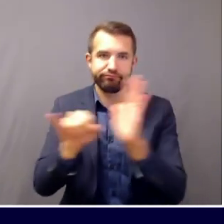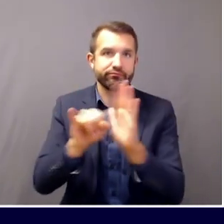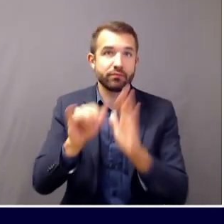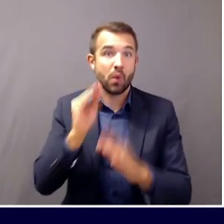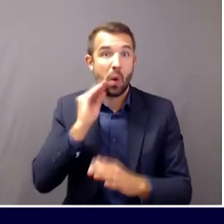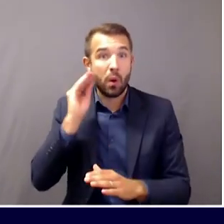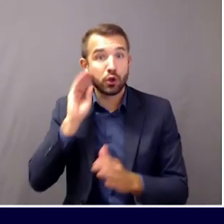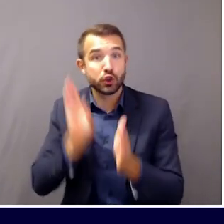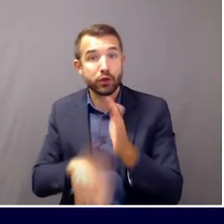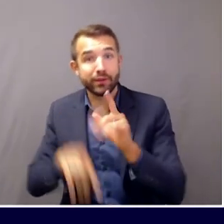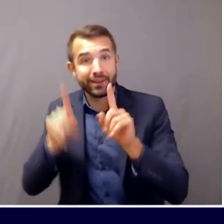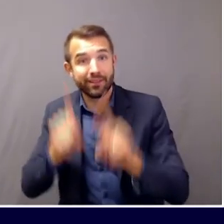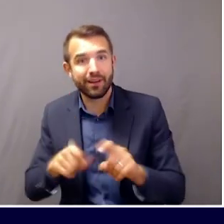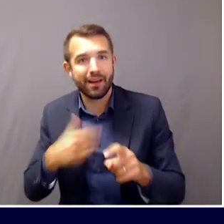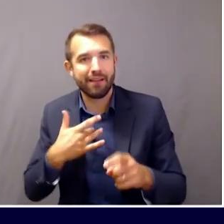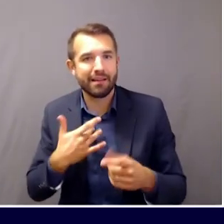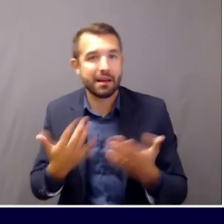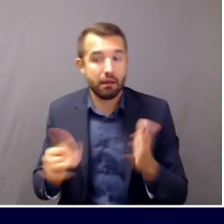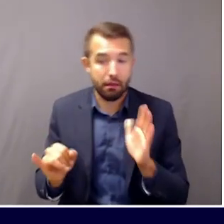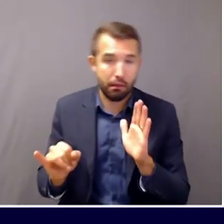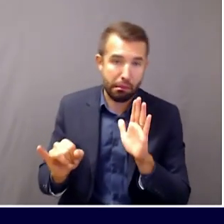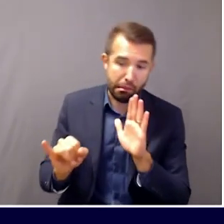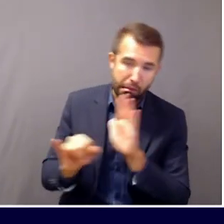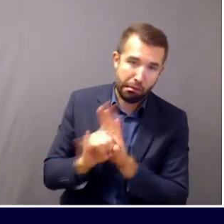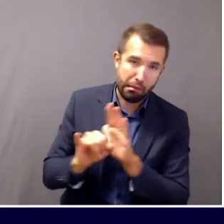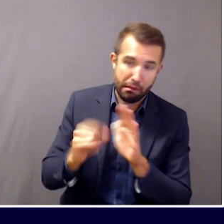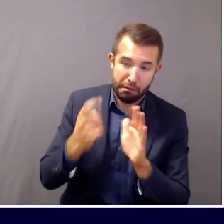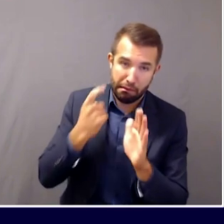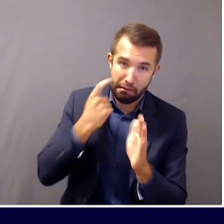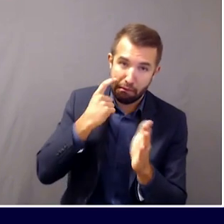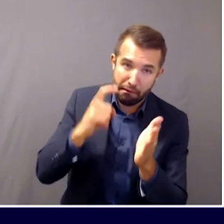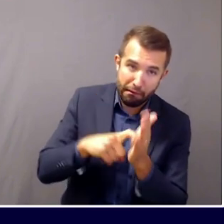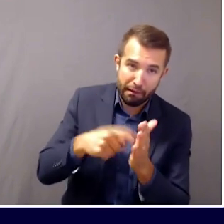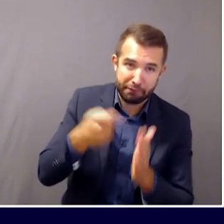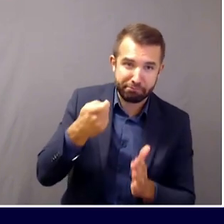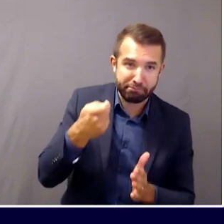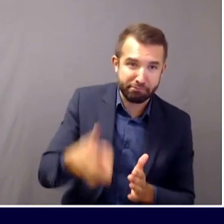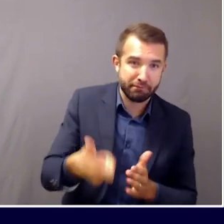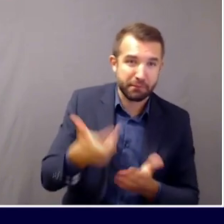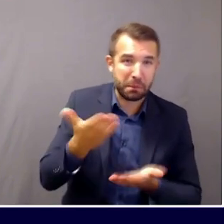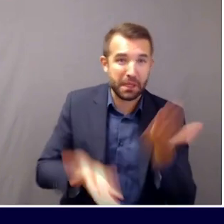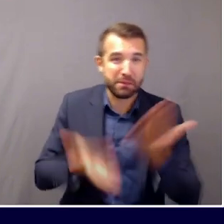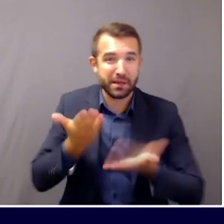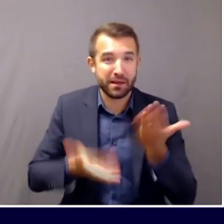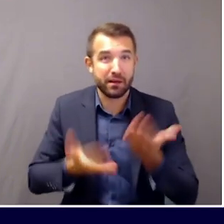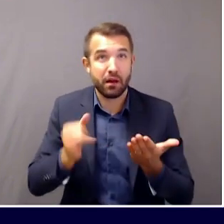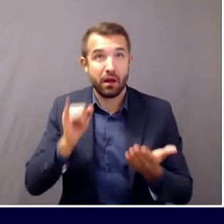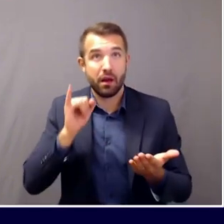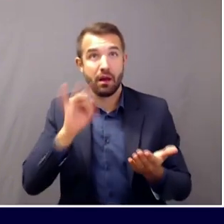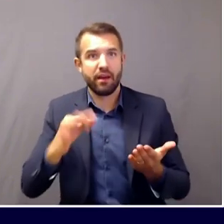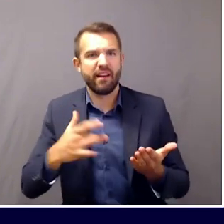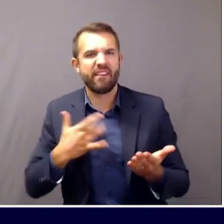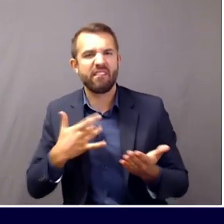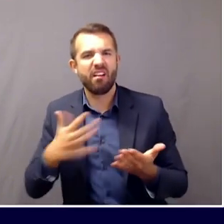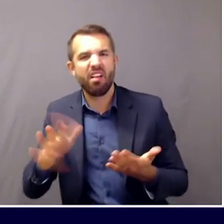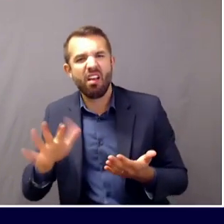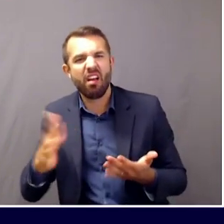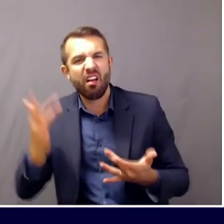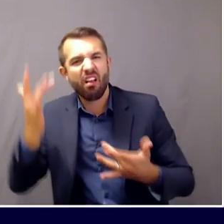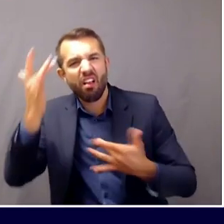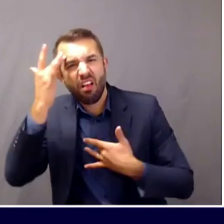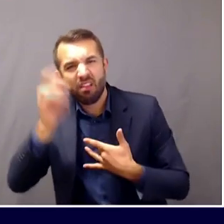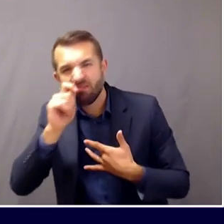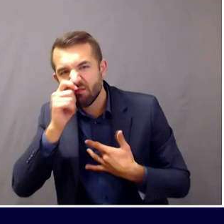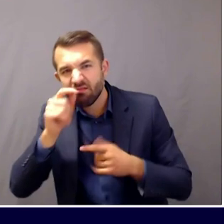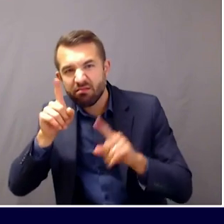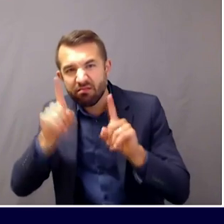done rapidly and successively enough would still catch people, even if their level of virus were not high enough the